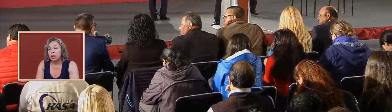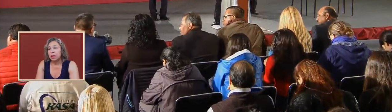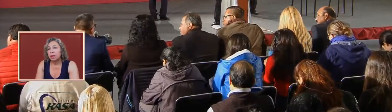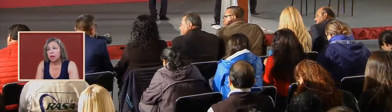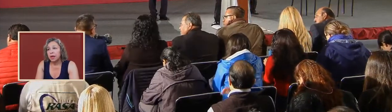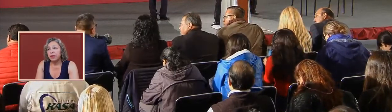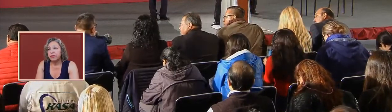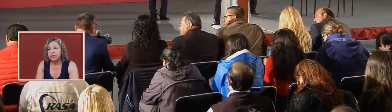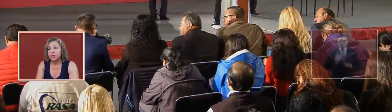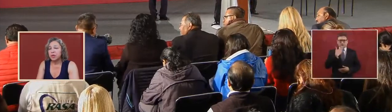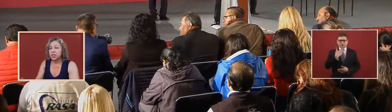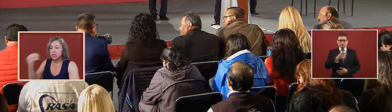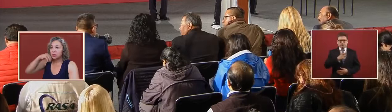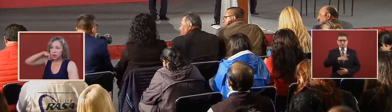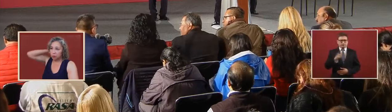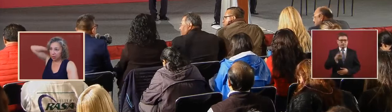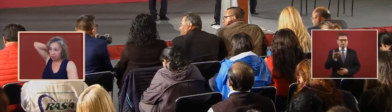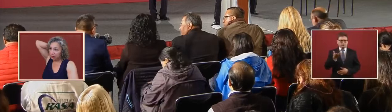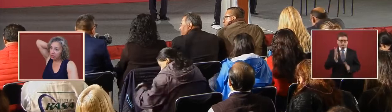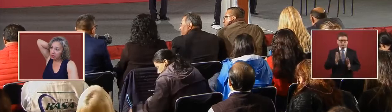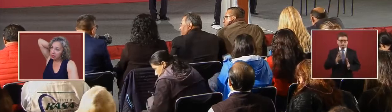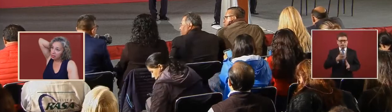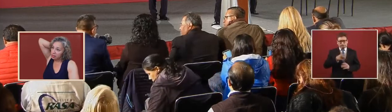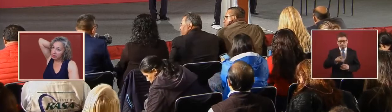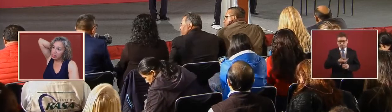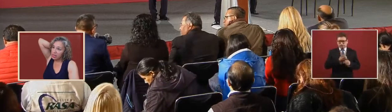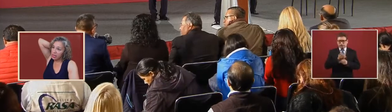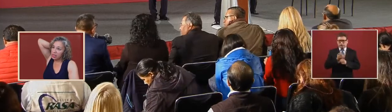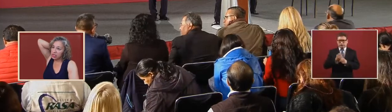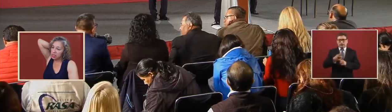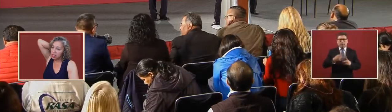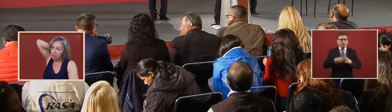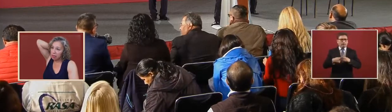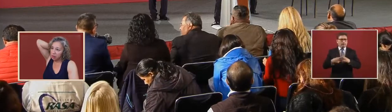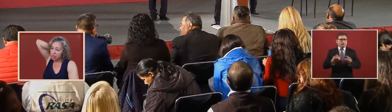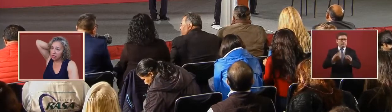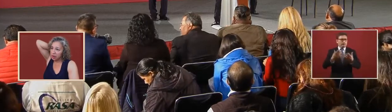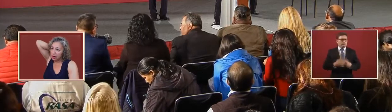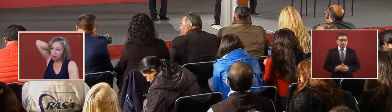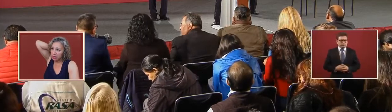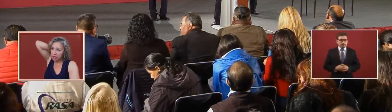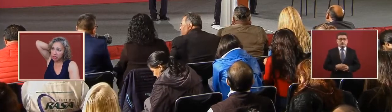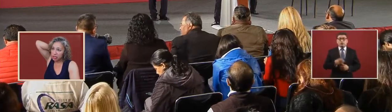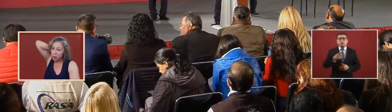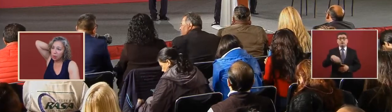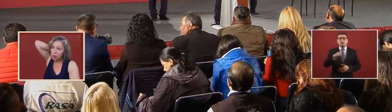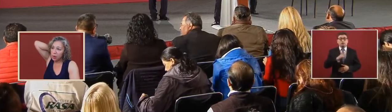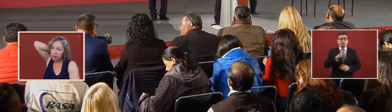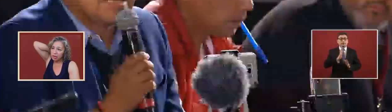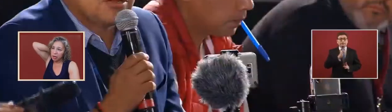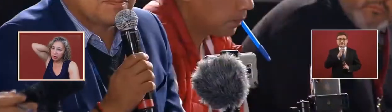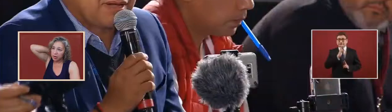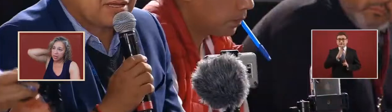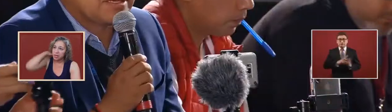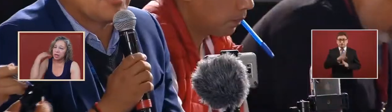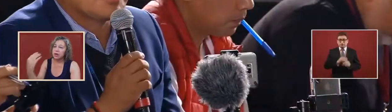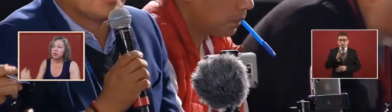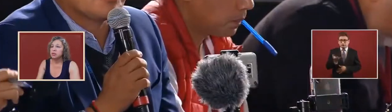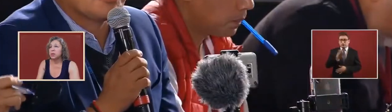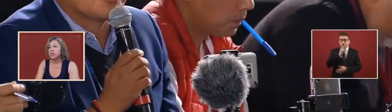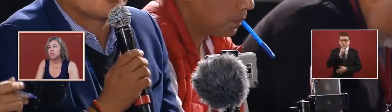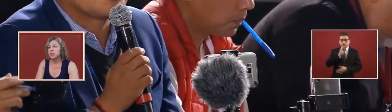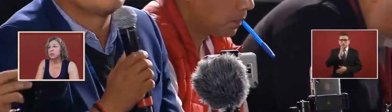i have a few questions with what you've done in this investigation according to your calculations when will we have a concrete